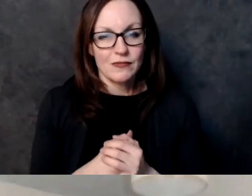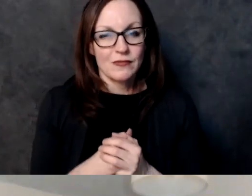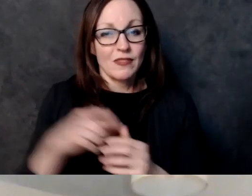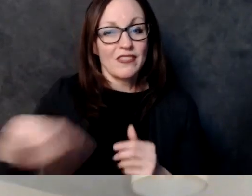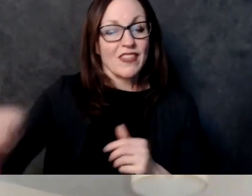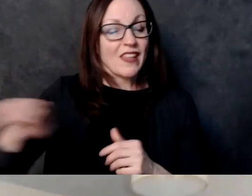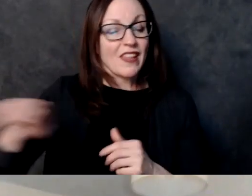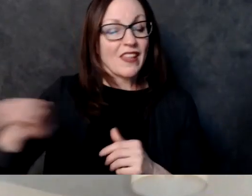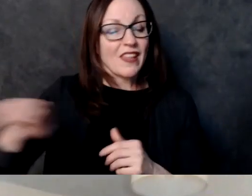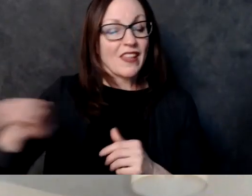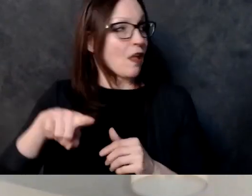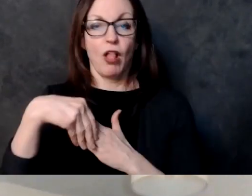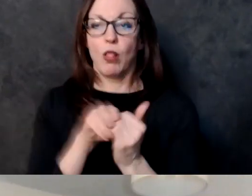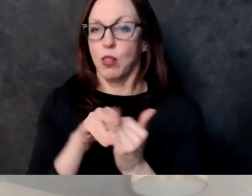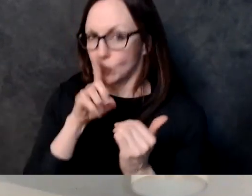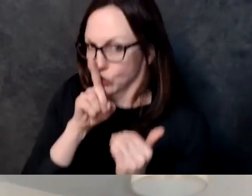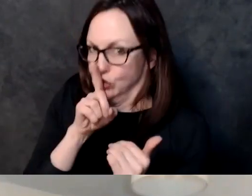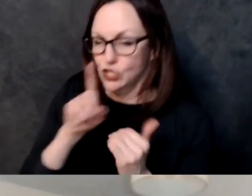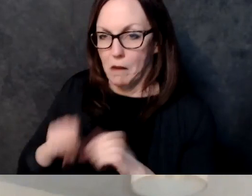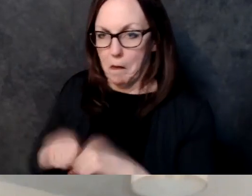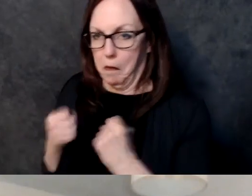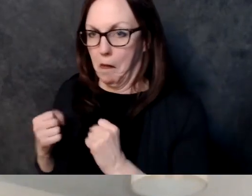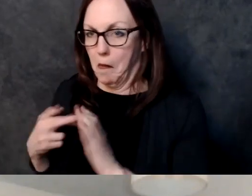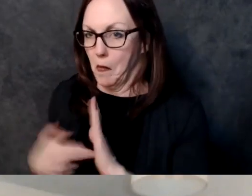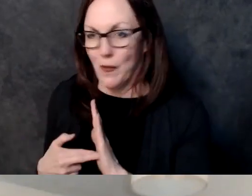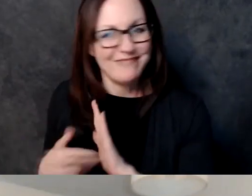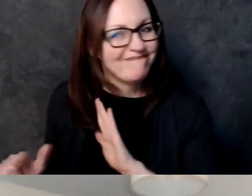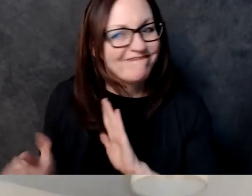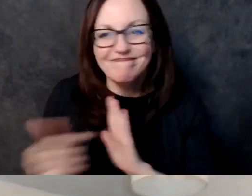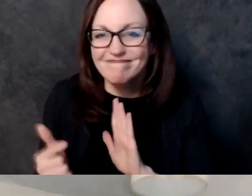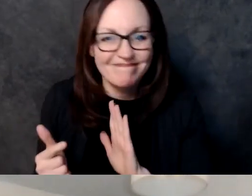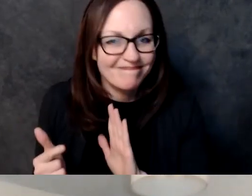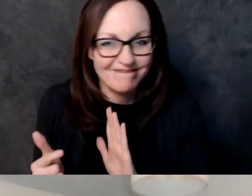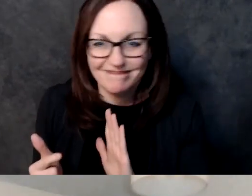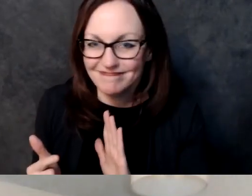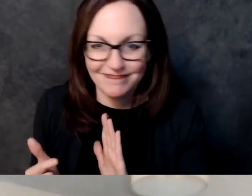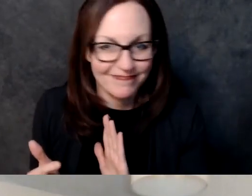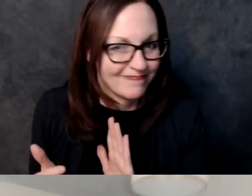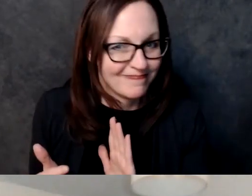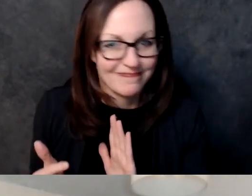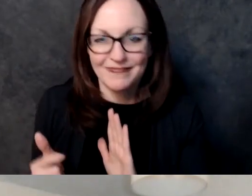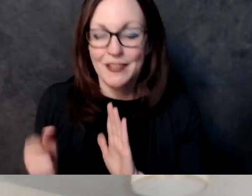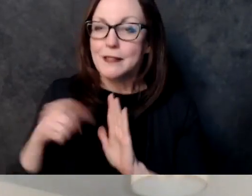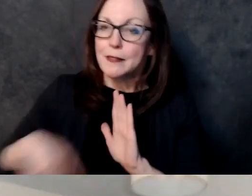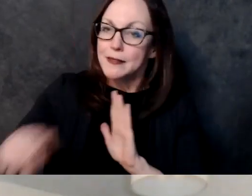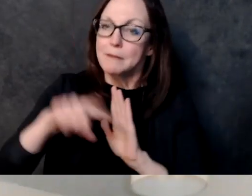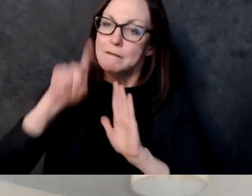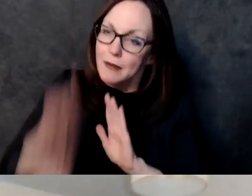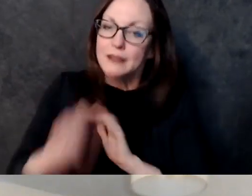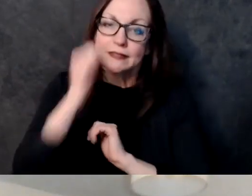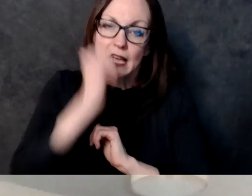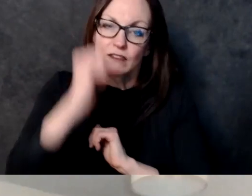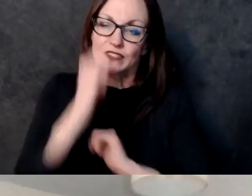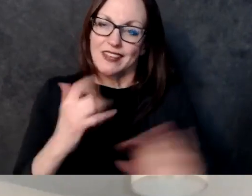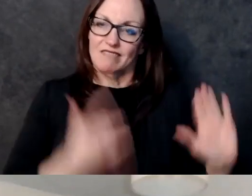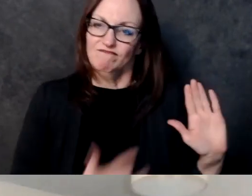officers does uh it it makes it it reduces the use of force overall um and it also and